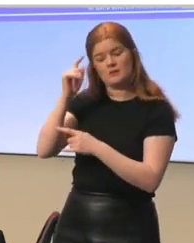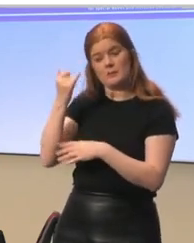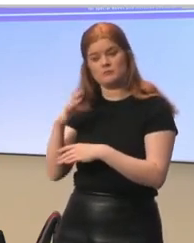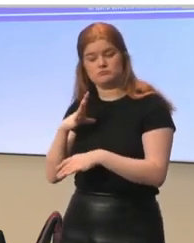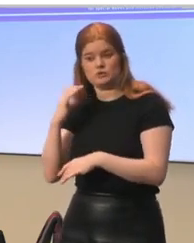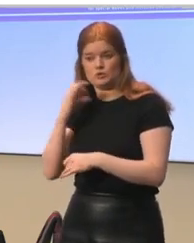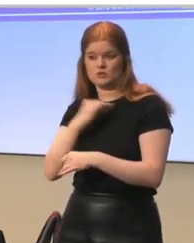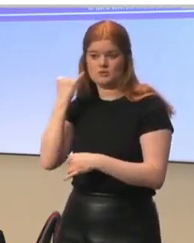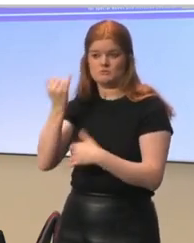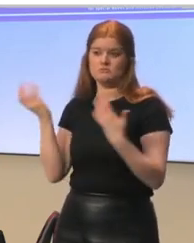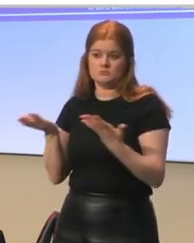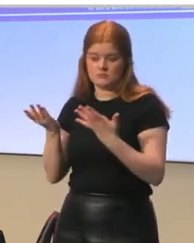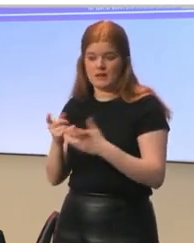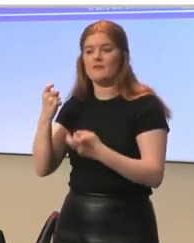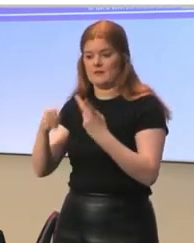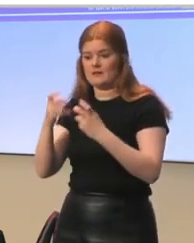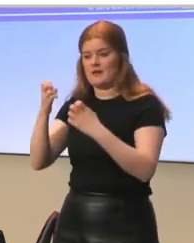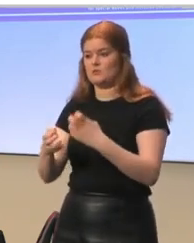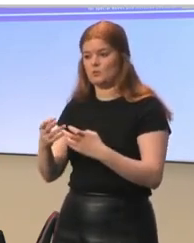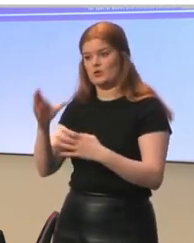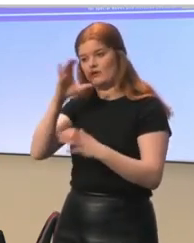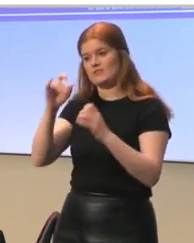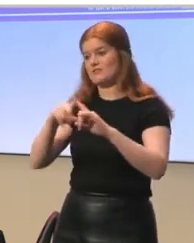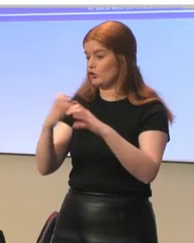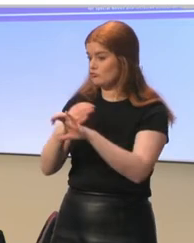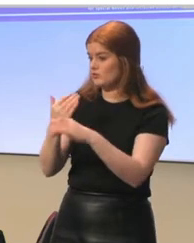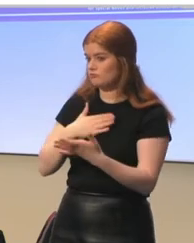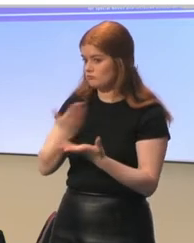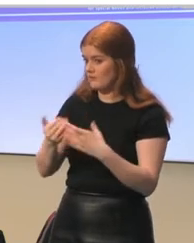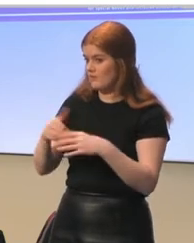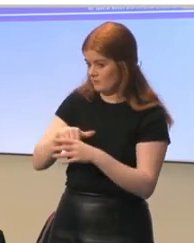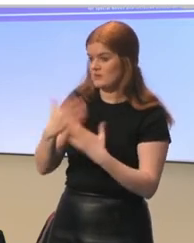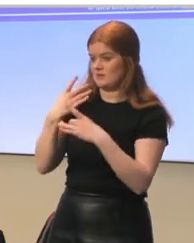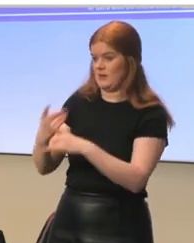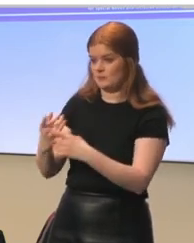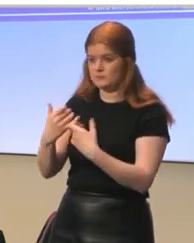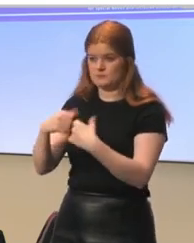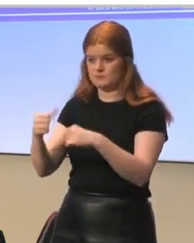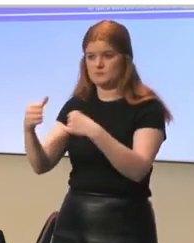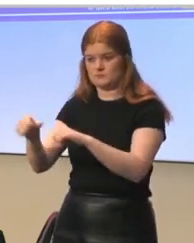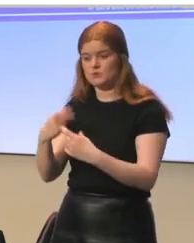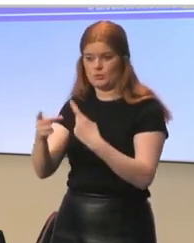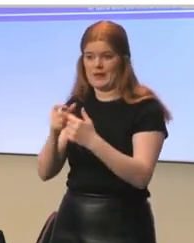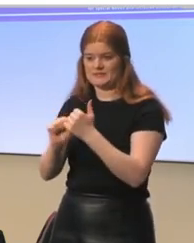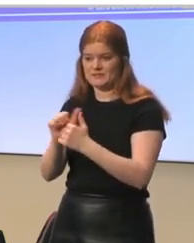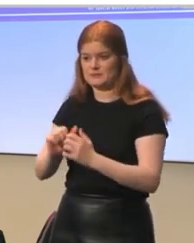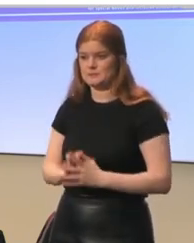And we then find countries who like to participate, and we carry out those suggested activities.